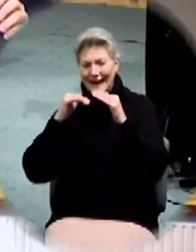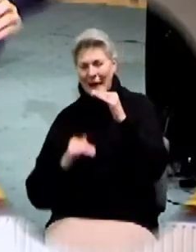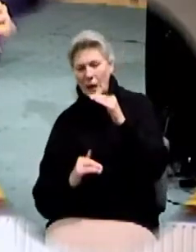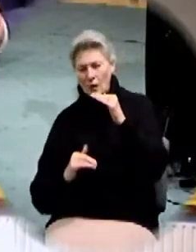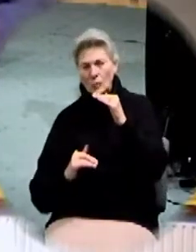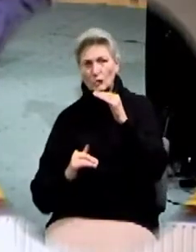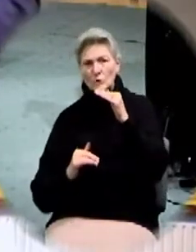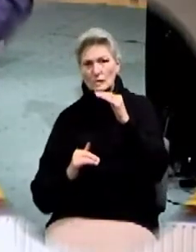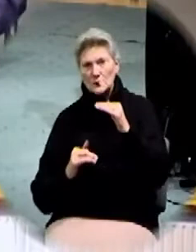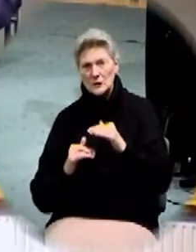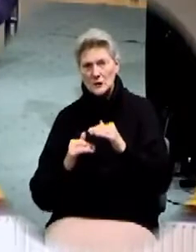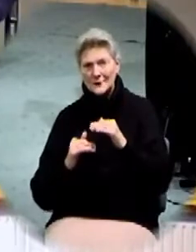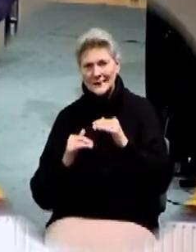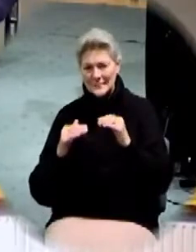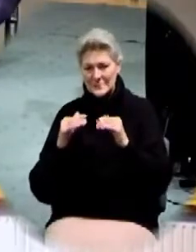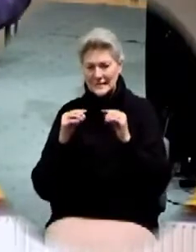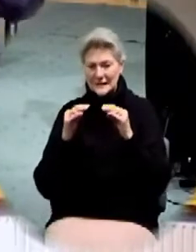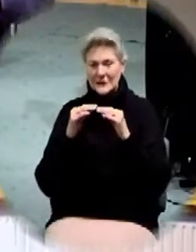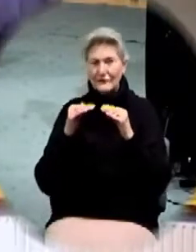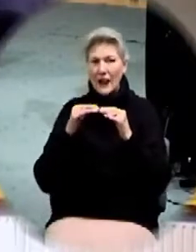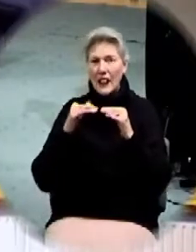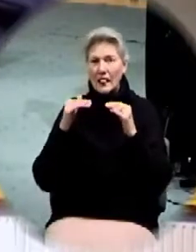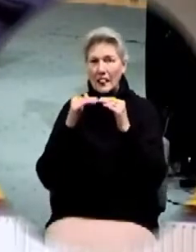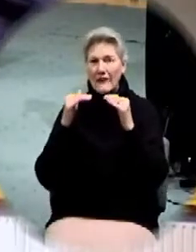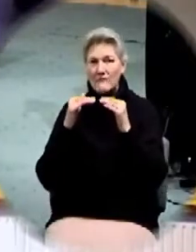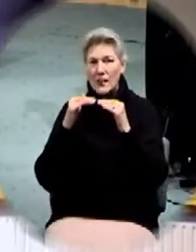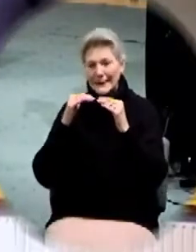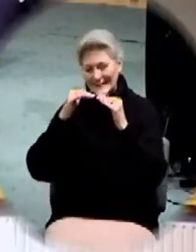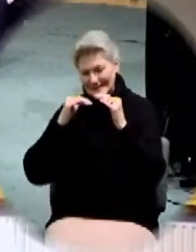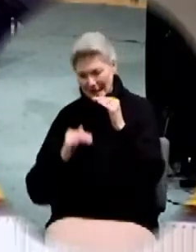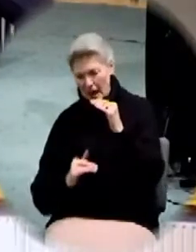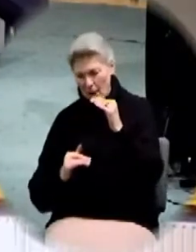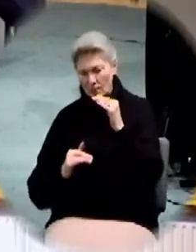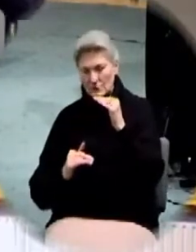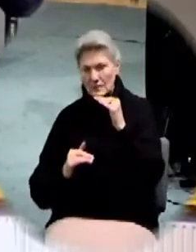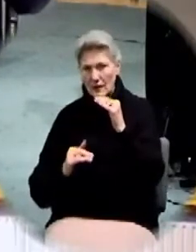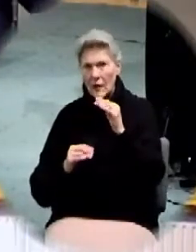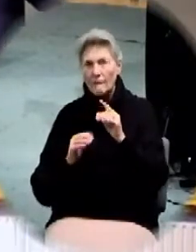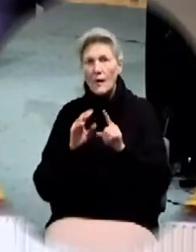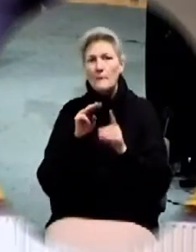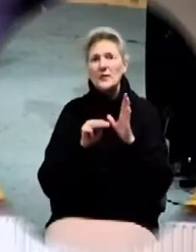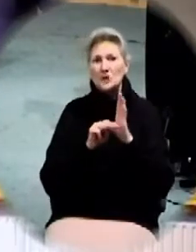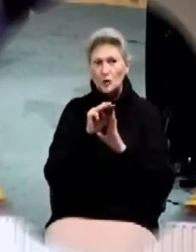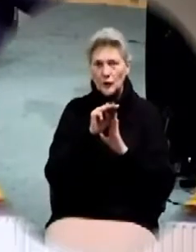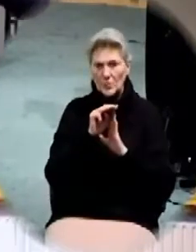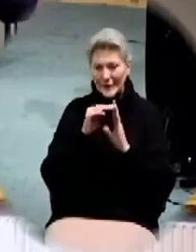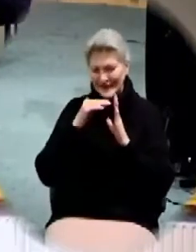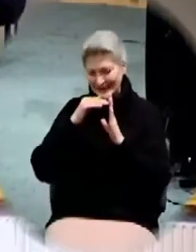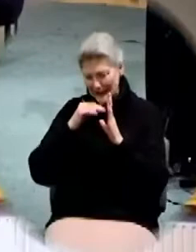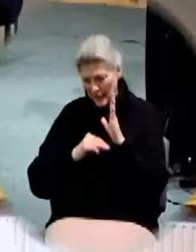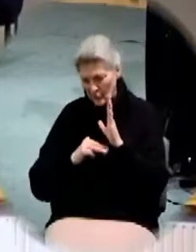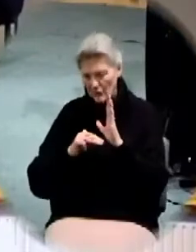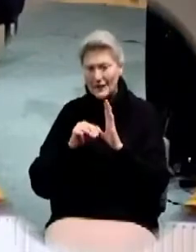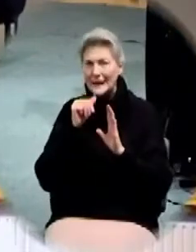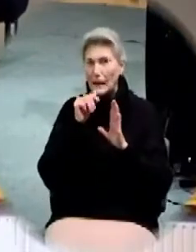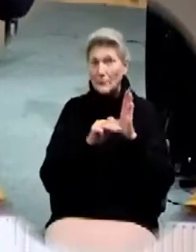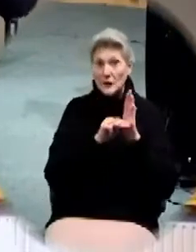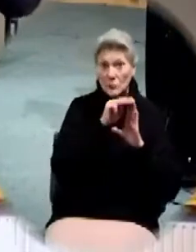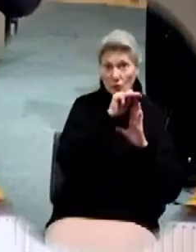I want to be careful what I say here so when I talked about the culture my immediate thought culture was that